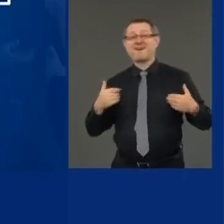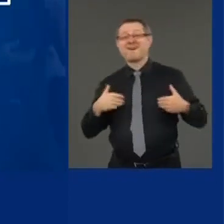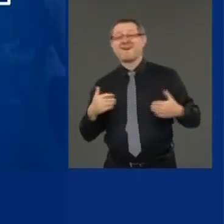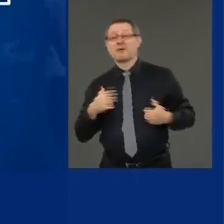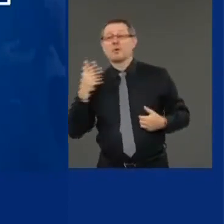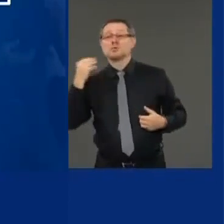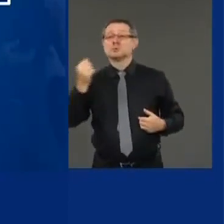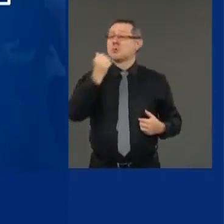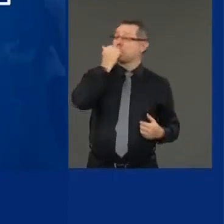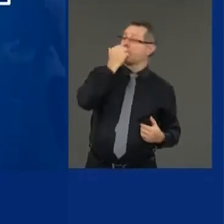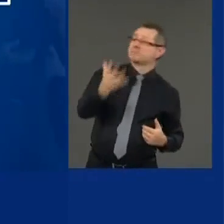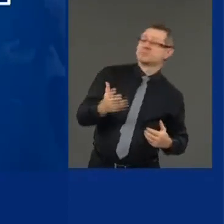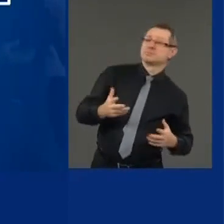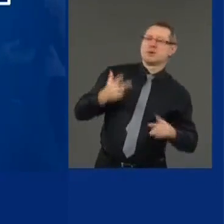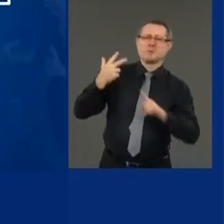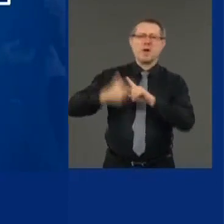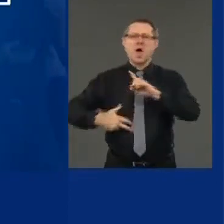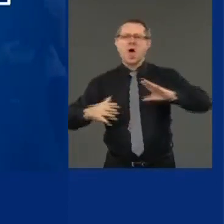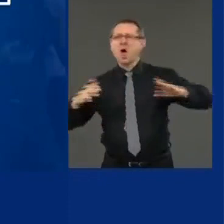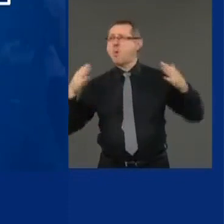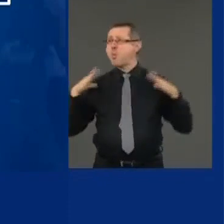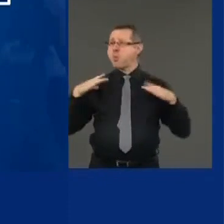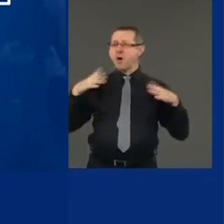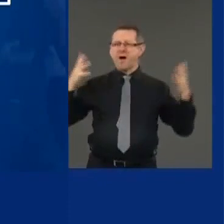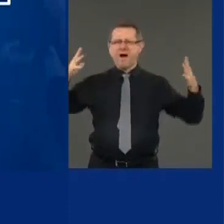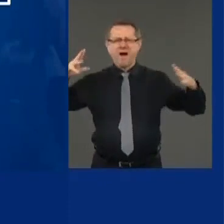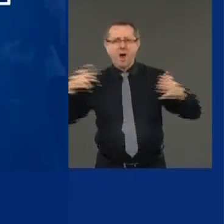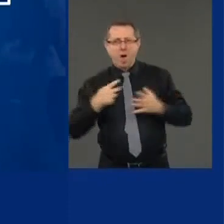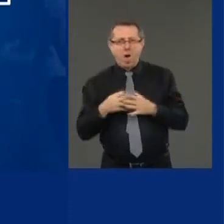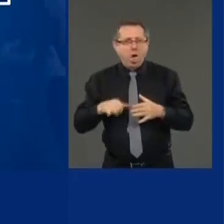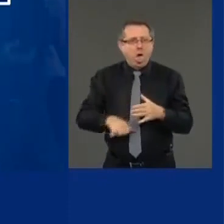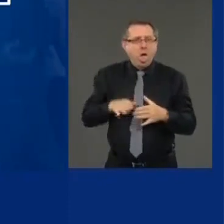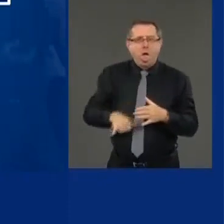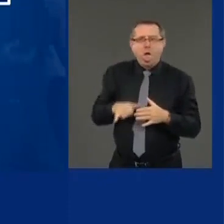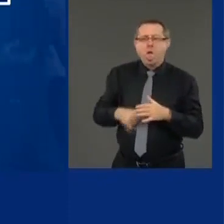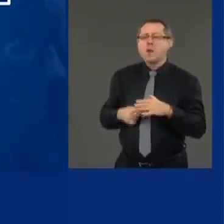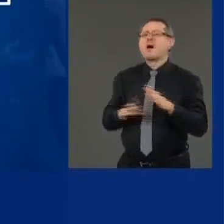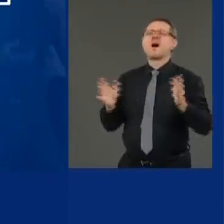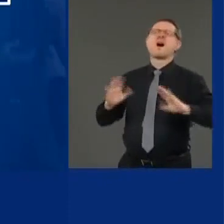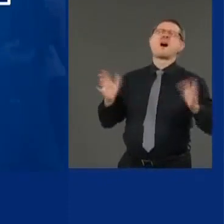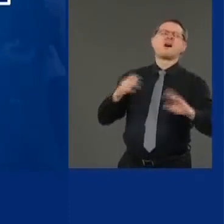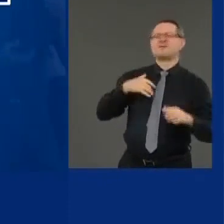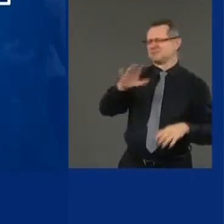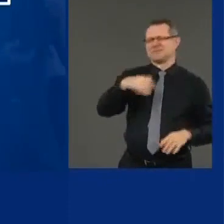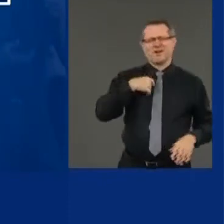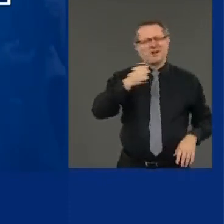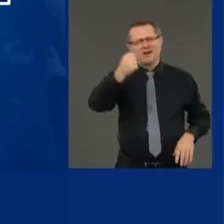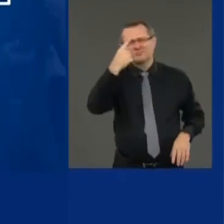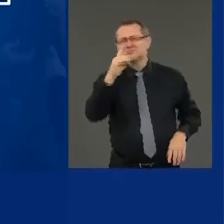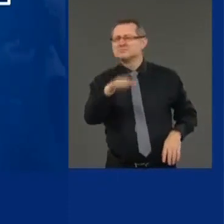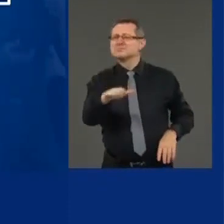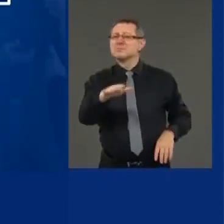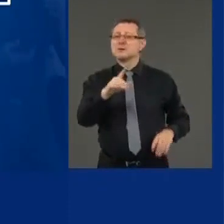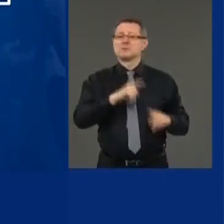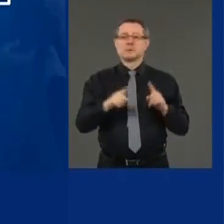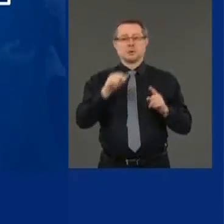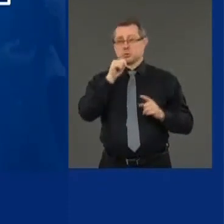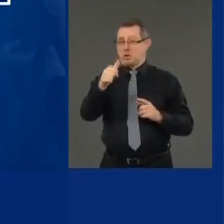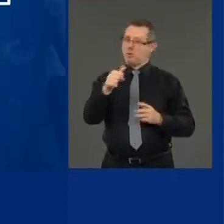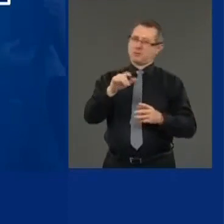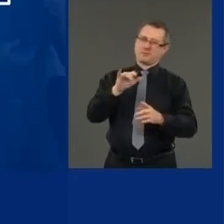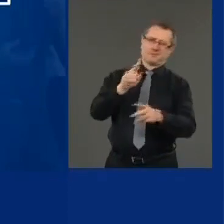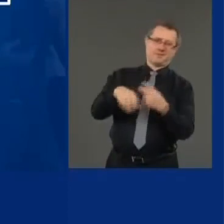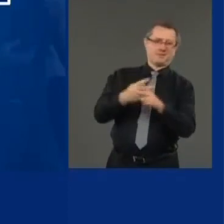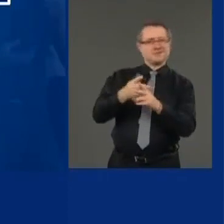up for a long time. We like to socialize. I get it. You don't socially distance. You don't wear masks. The virus spreads